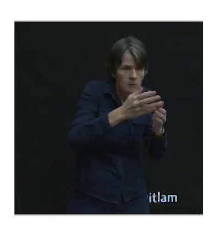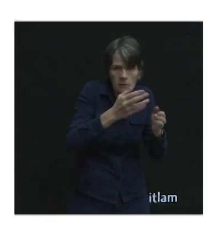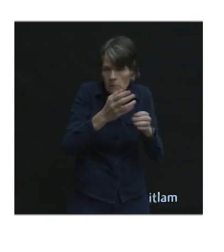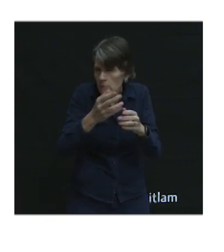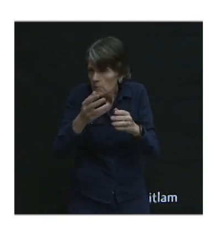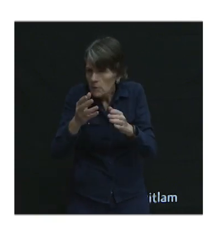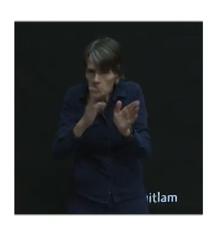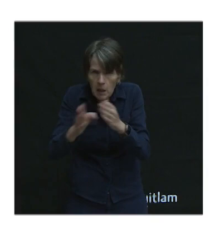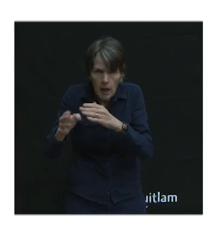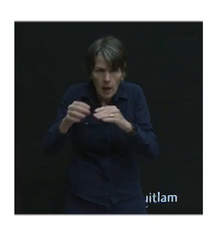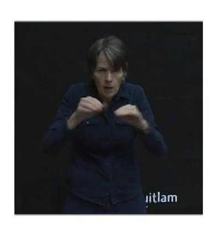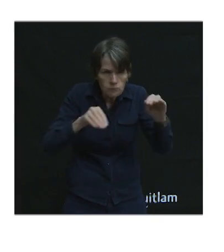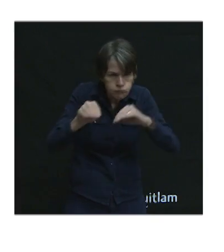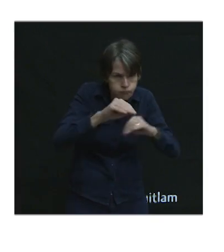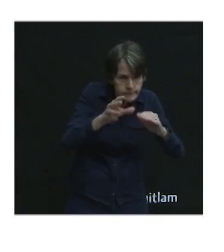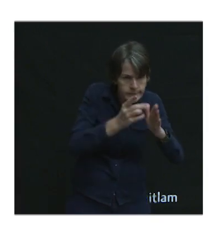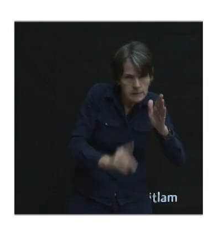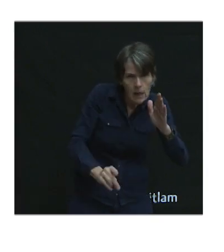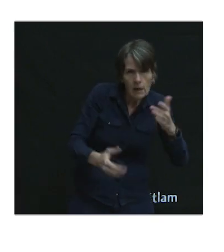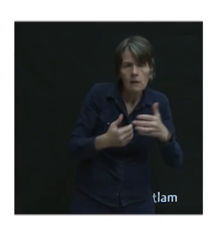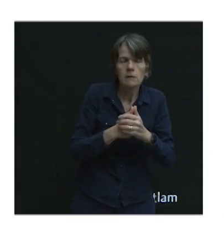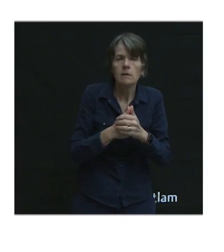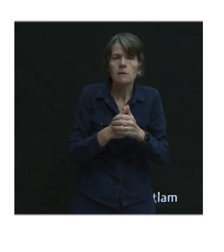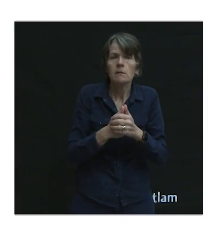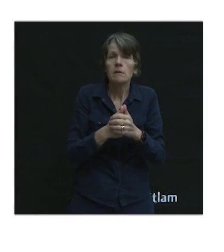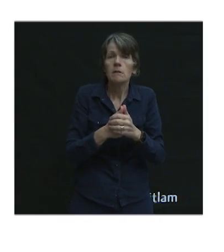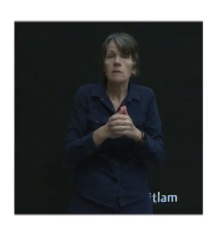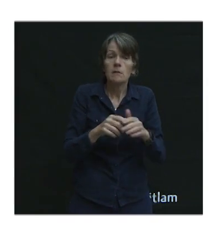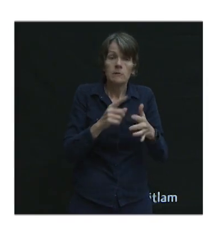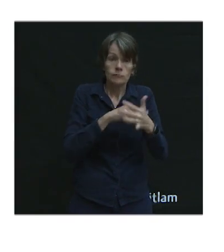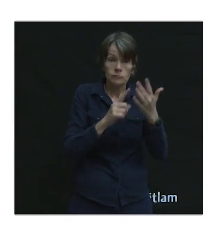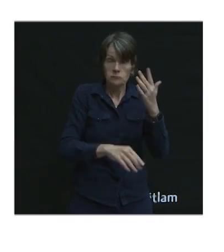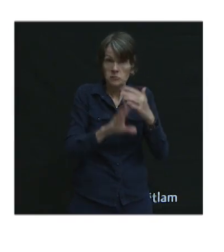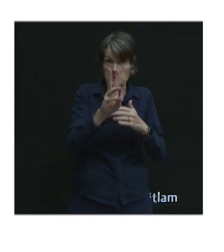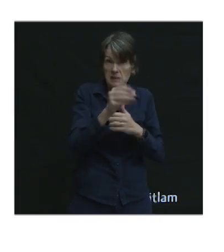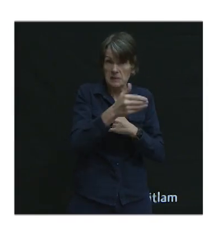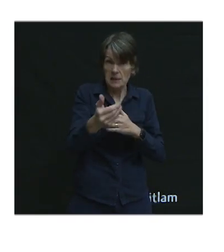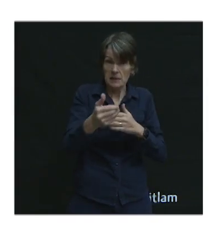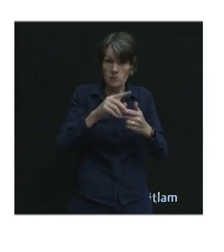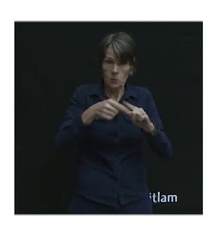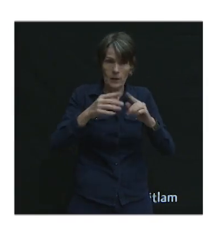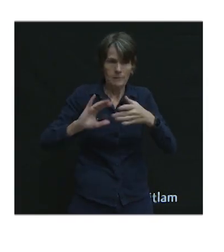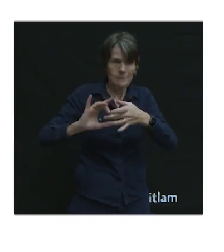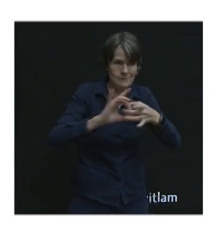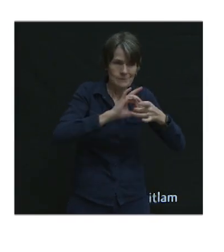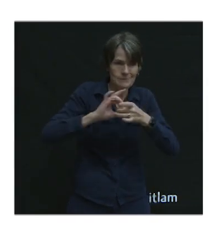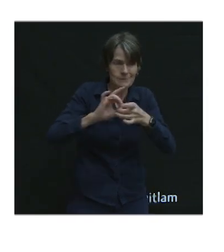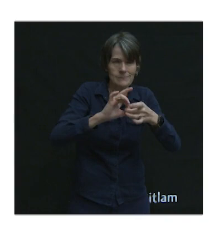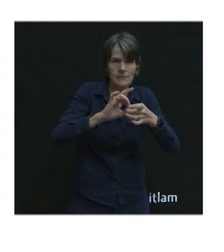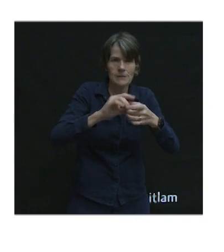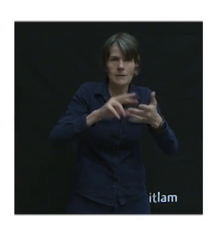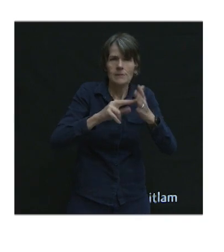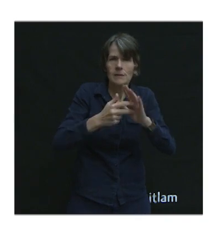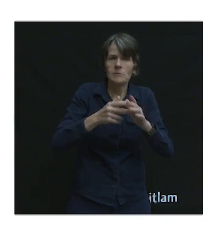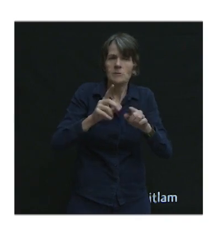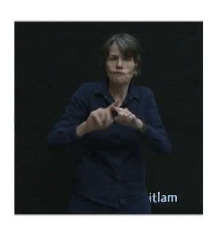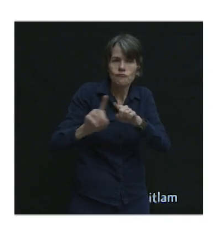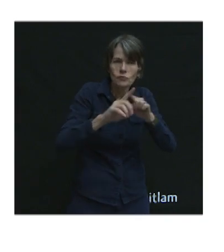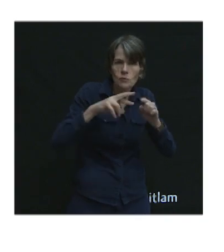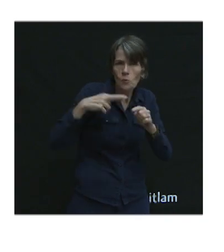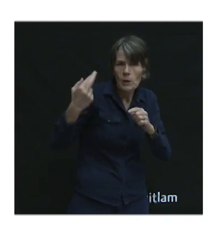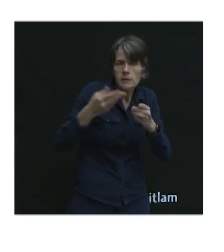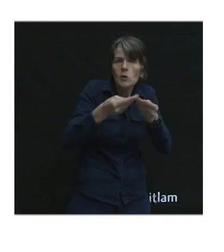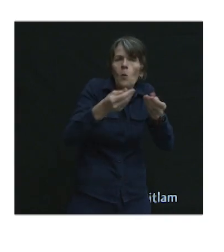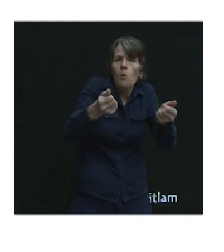Glenn and Tom did as well. And so what those overlapping measures allow us to do is that it takes out different risks within the